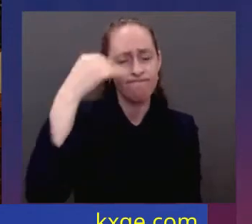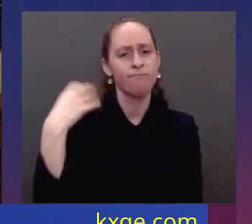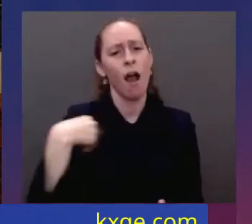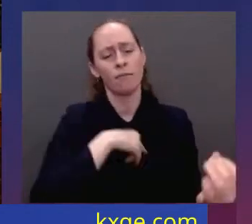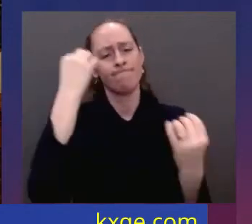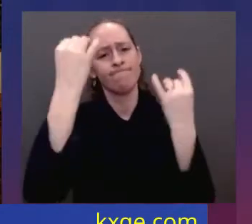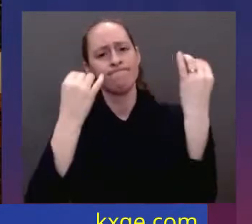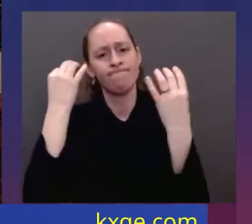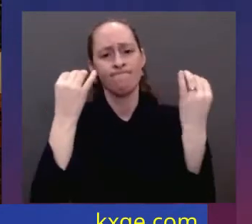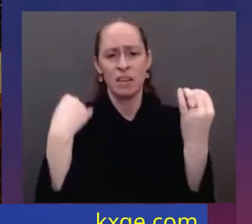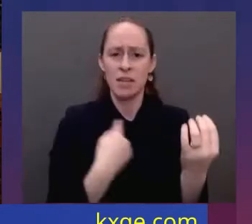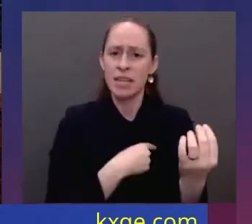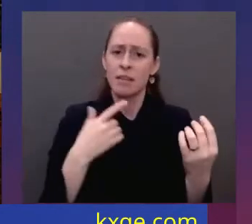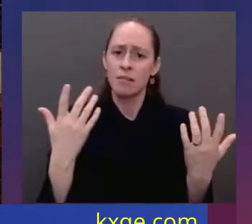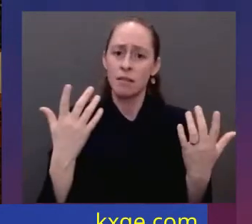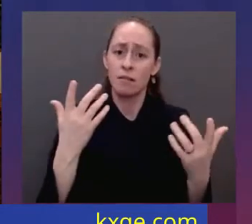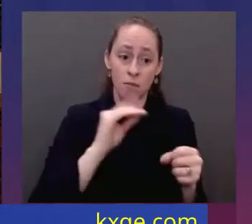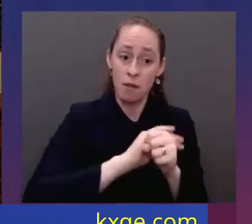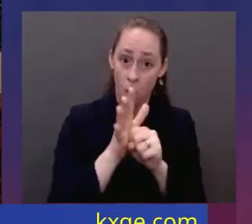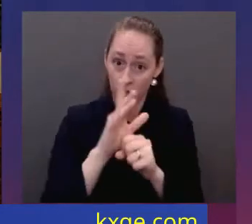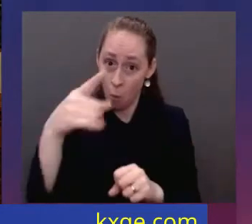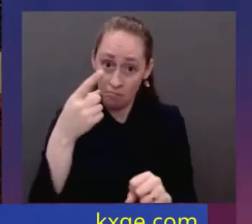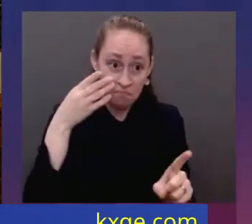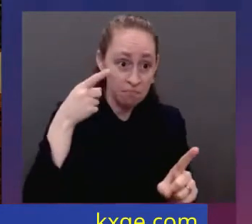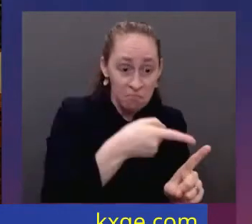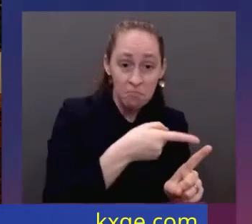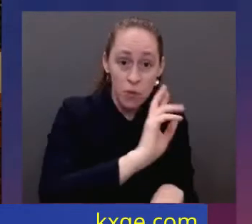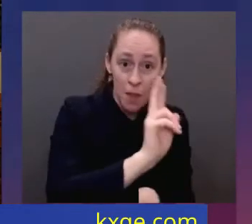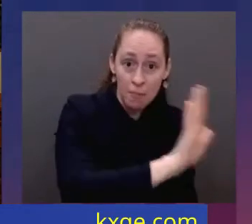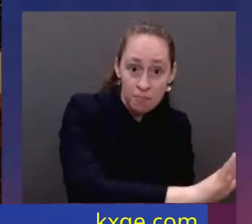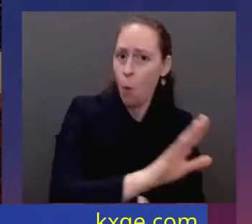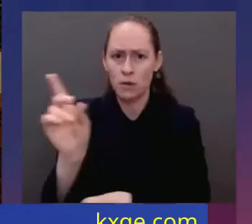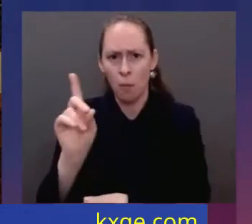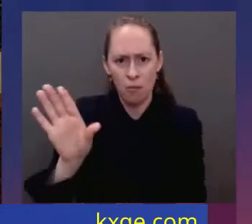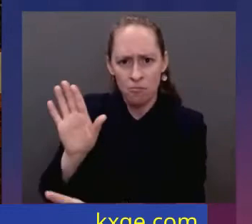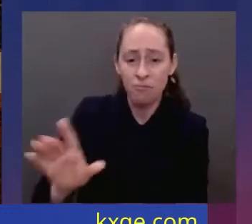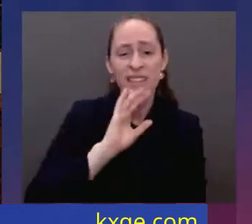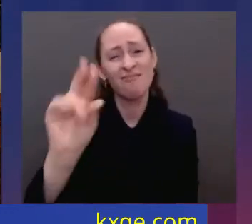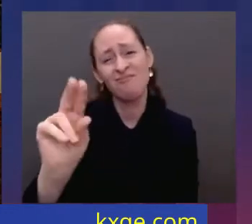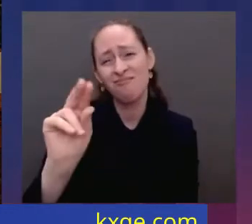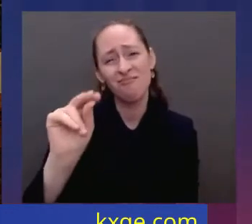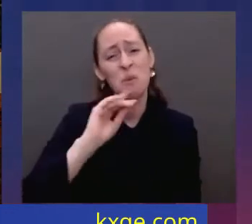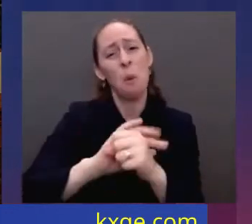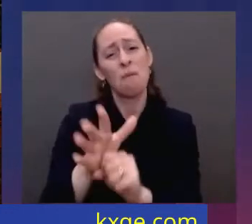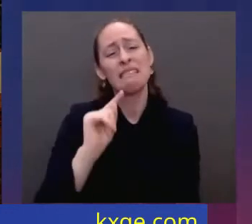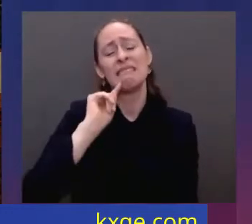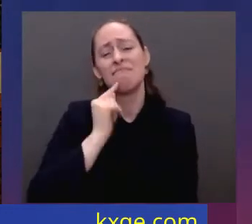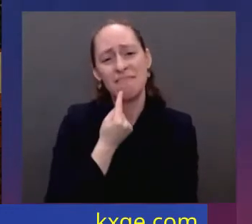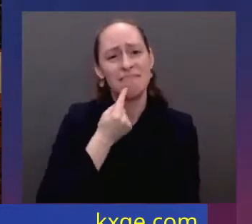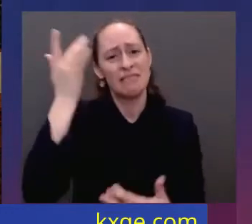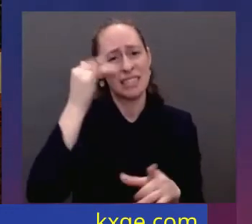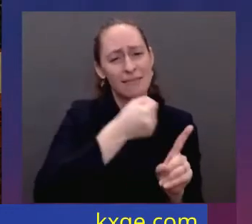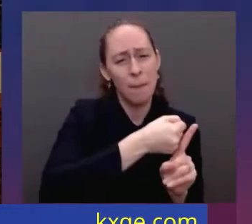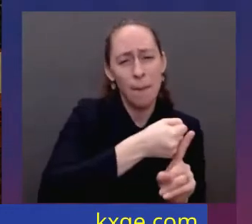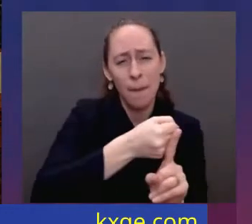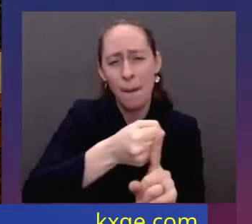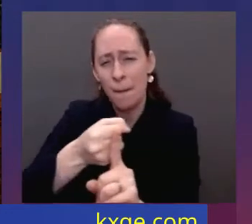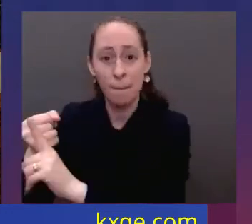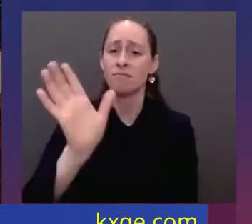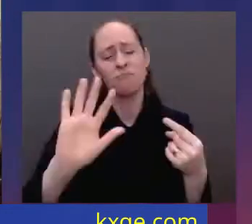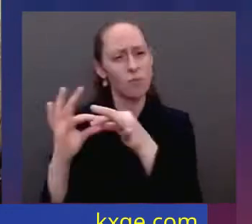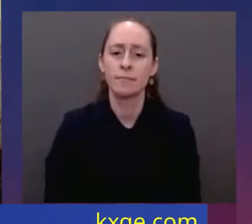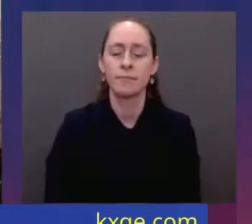it for what it is, a god-awful disease. Let's stop seeing each other as enemies and start seeing each other for who we are, fellow Americans.